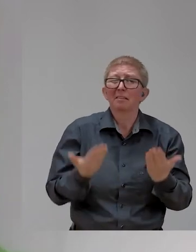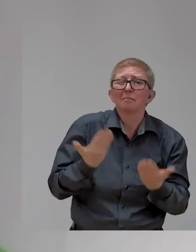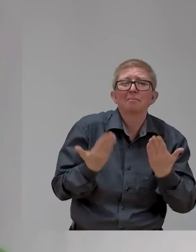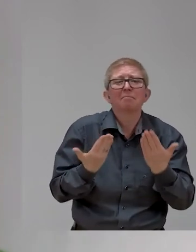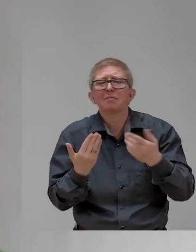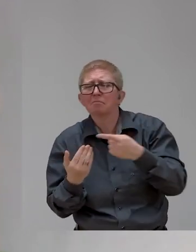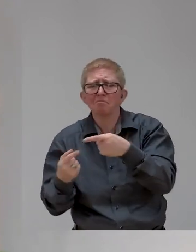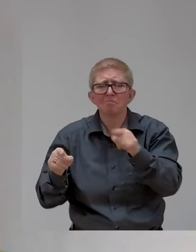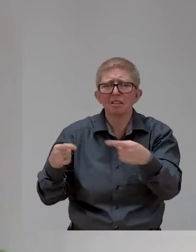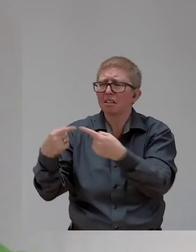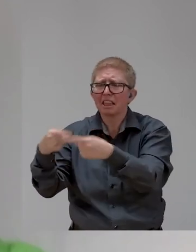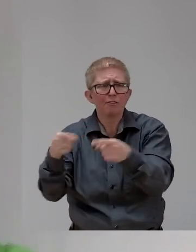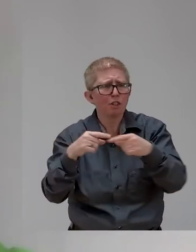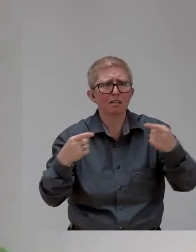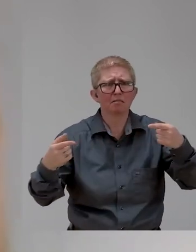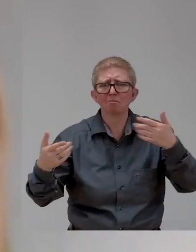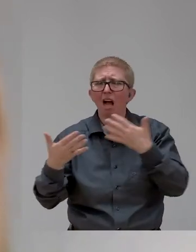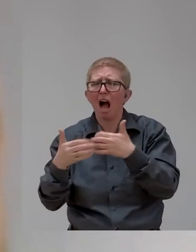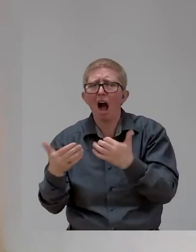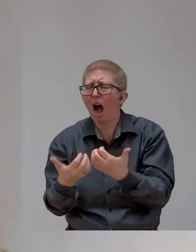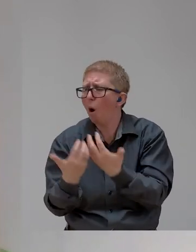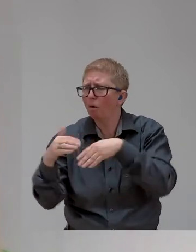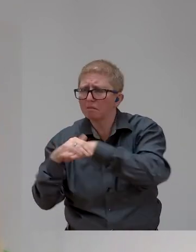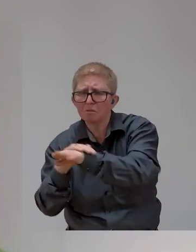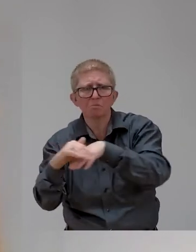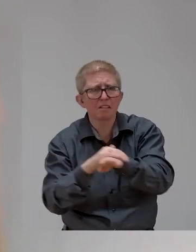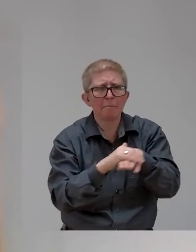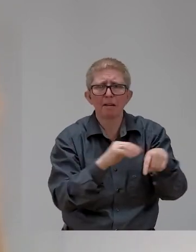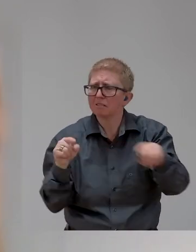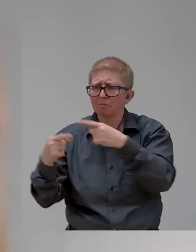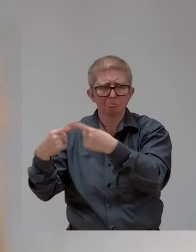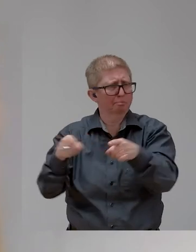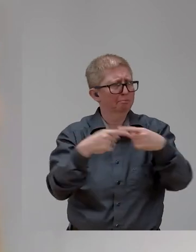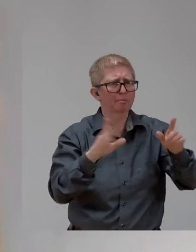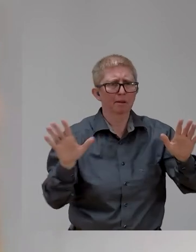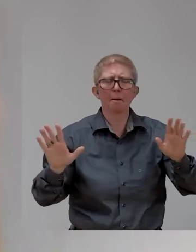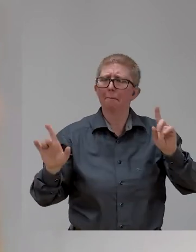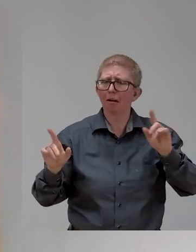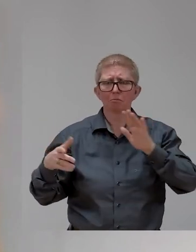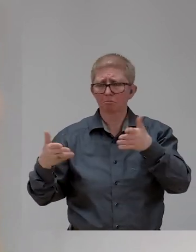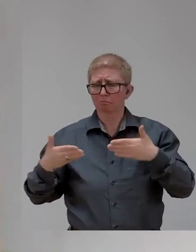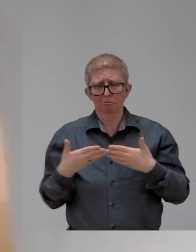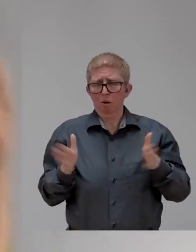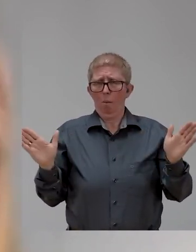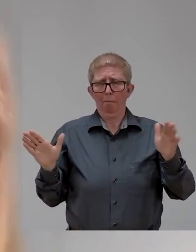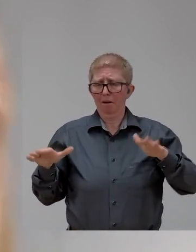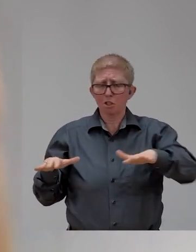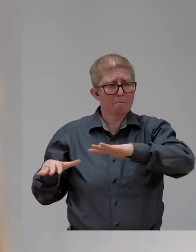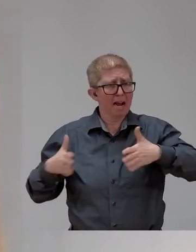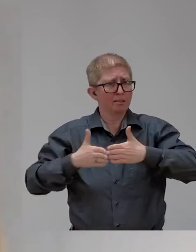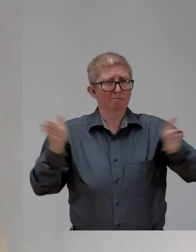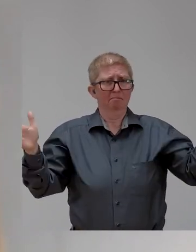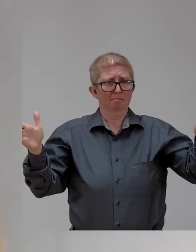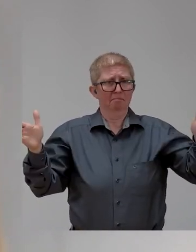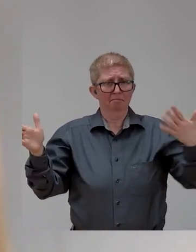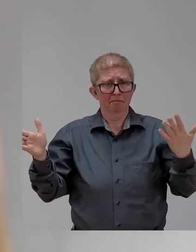Make room for that. But our common value is inclusion means everyone for all. You cannot say you're